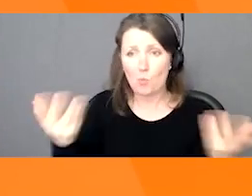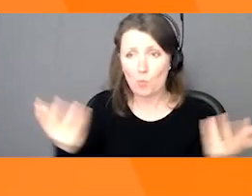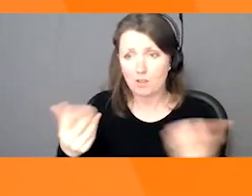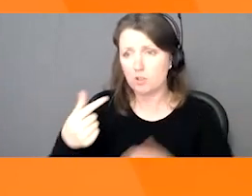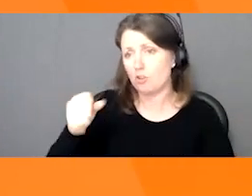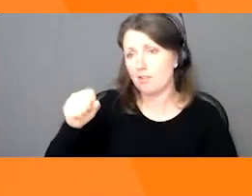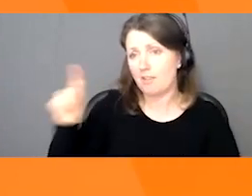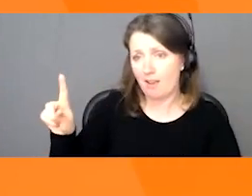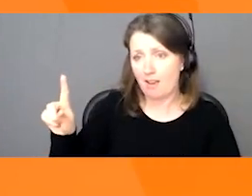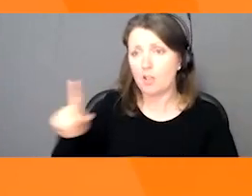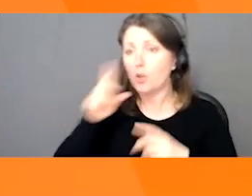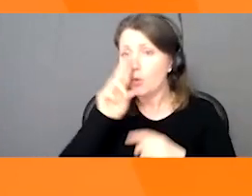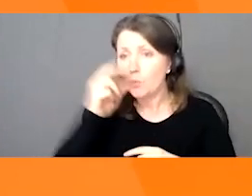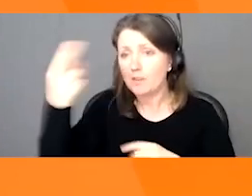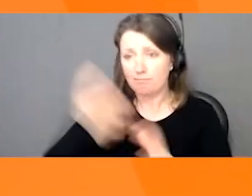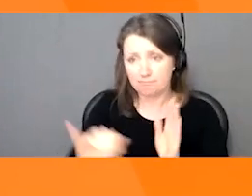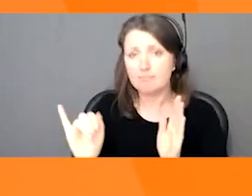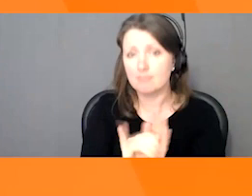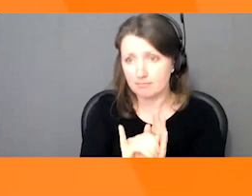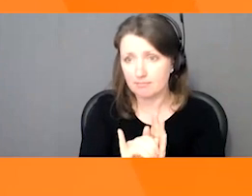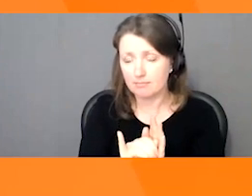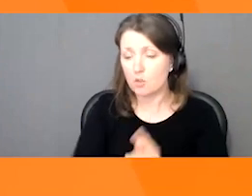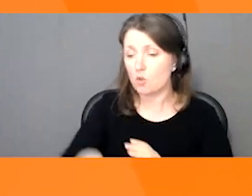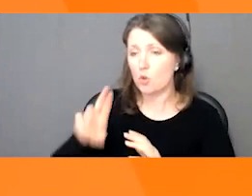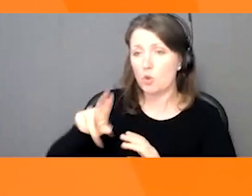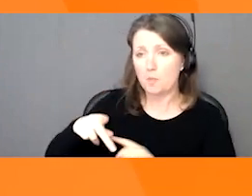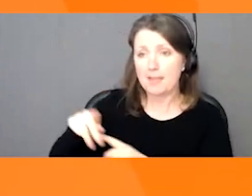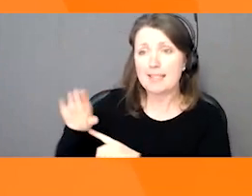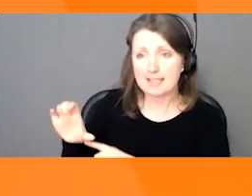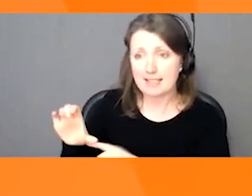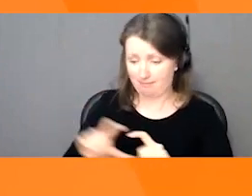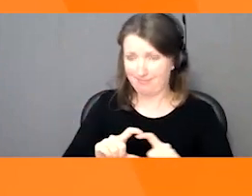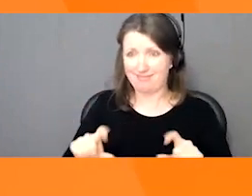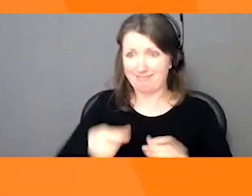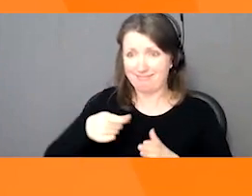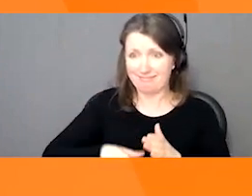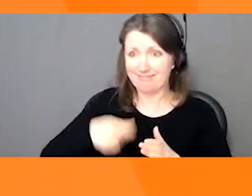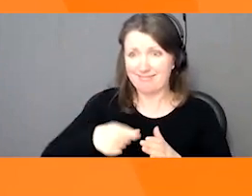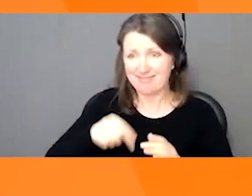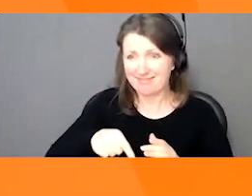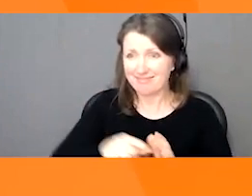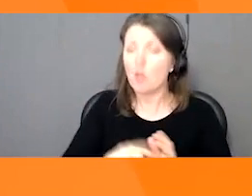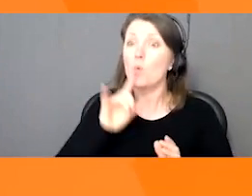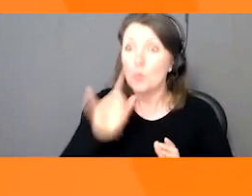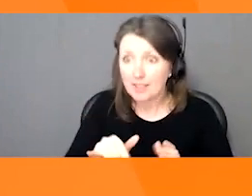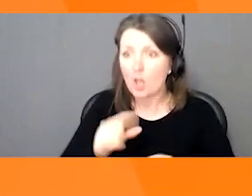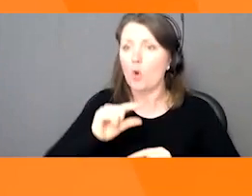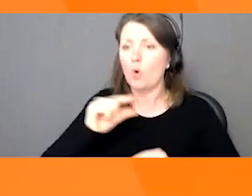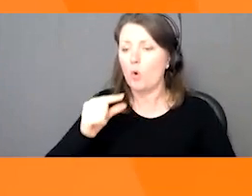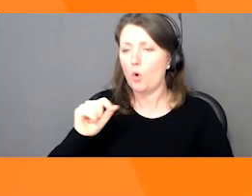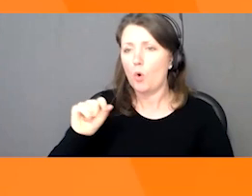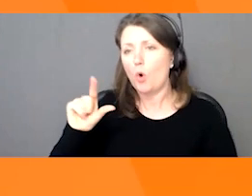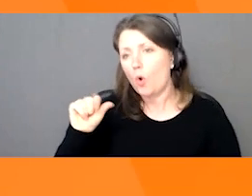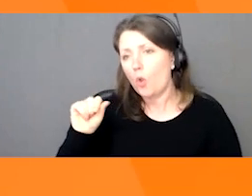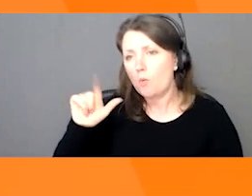In the physical world, the number used in a UPC barcode actually represents a Global Trade Item Number, or GTIN,